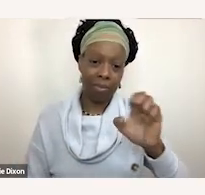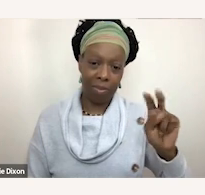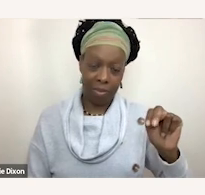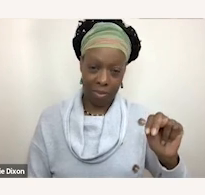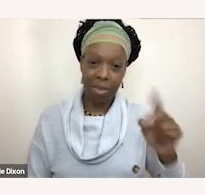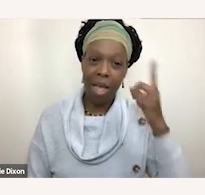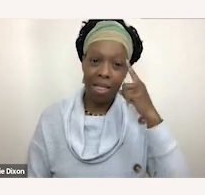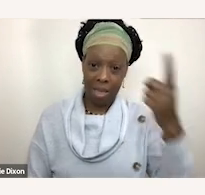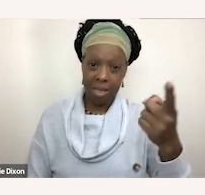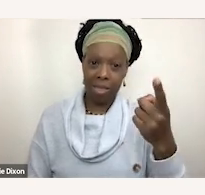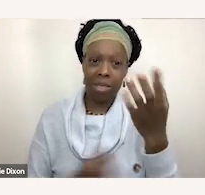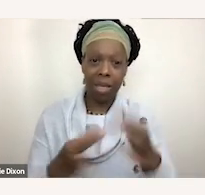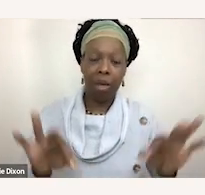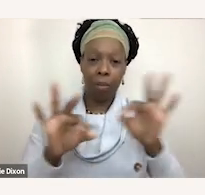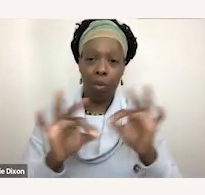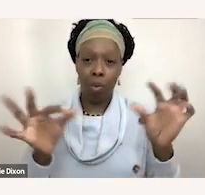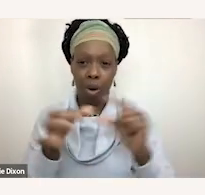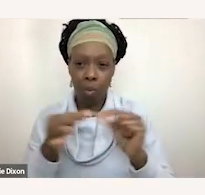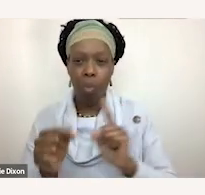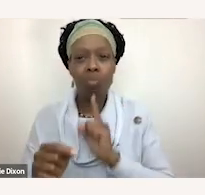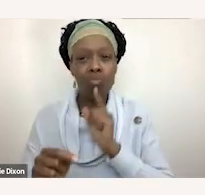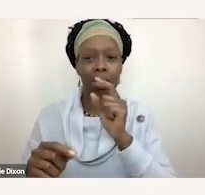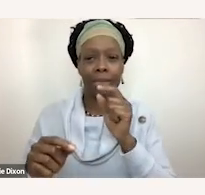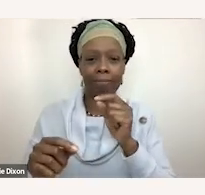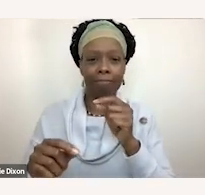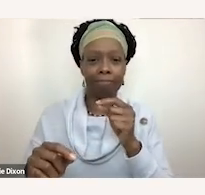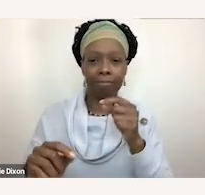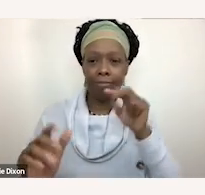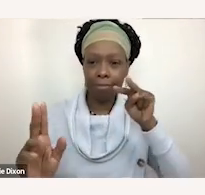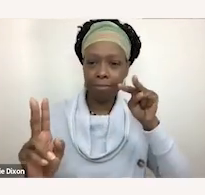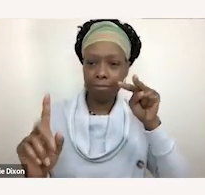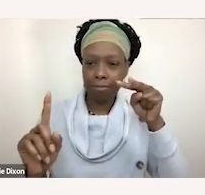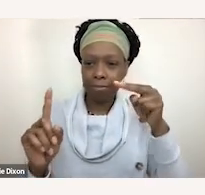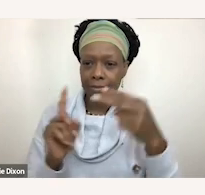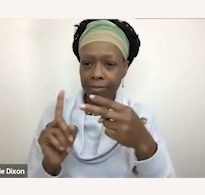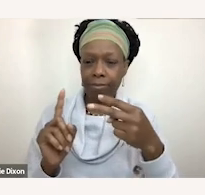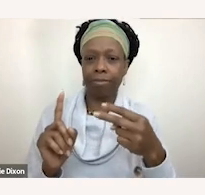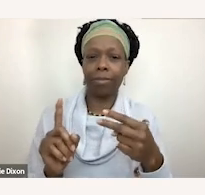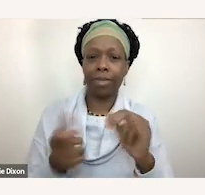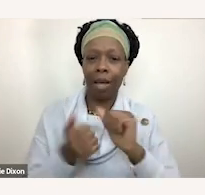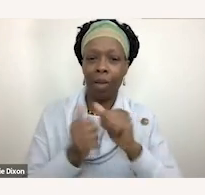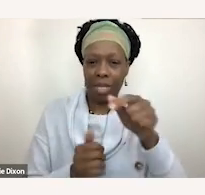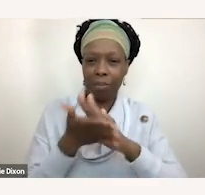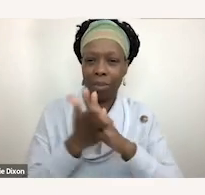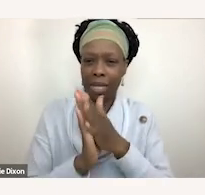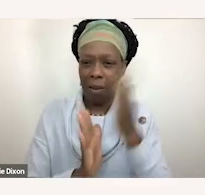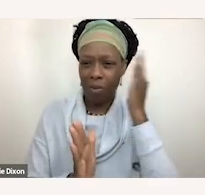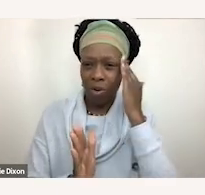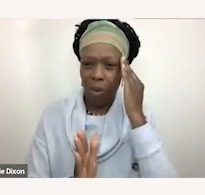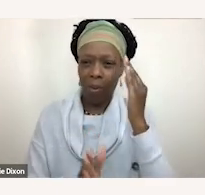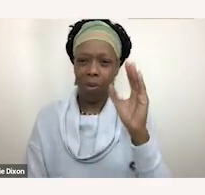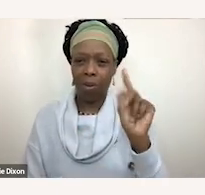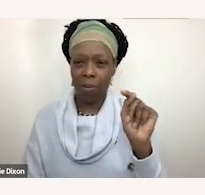minutes it really underscores how this was kind of the tipping point right this is when those